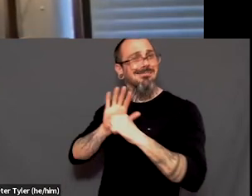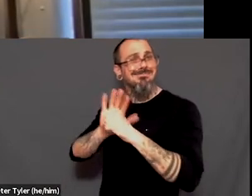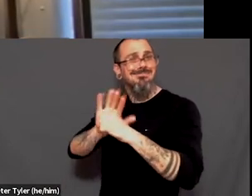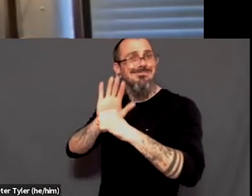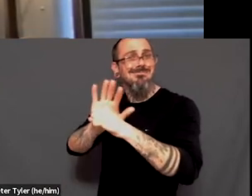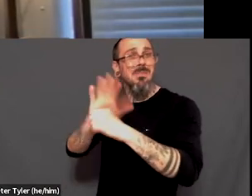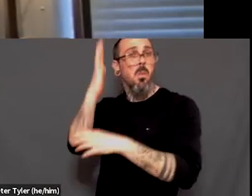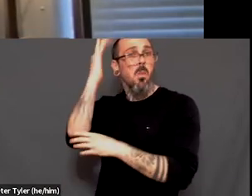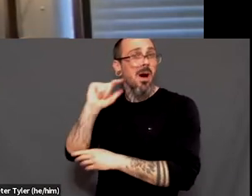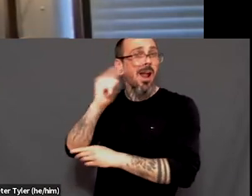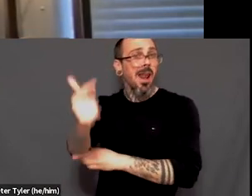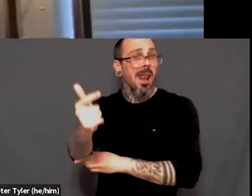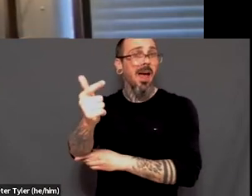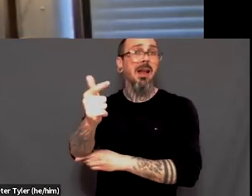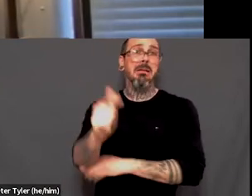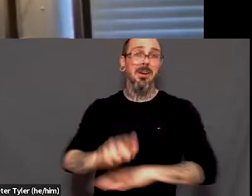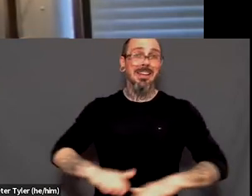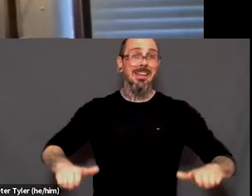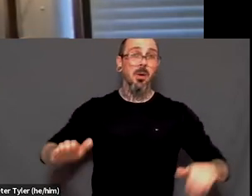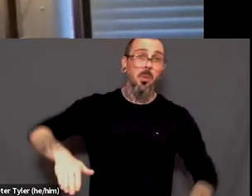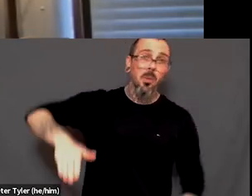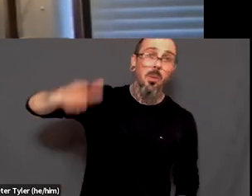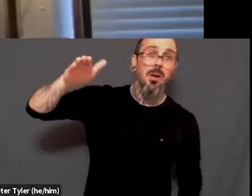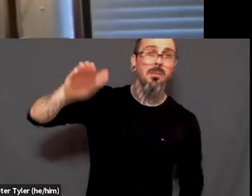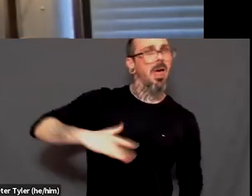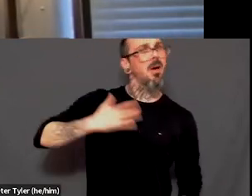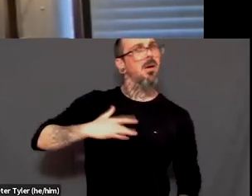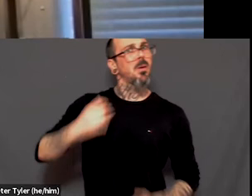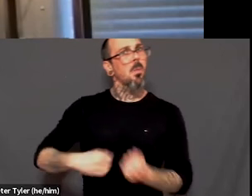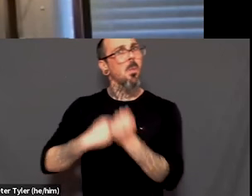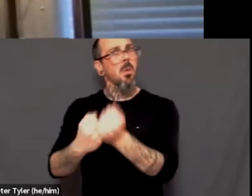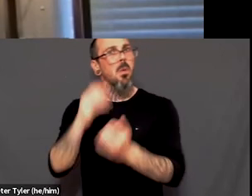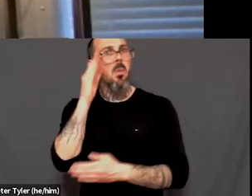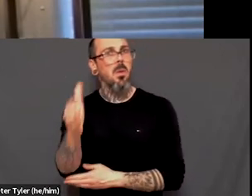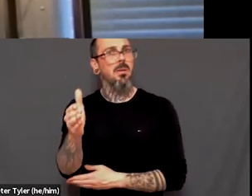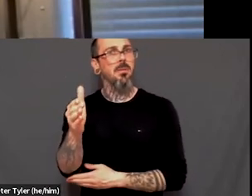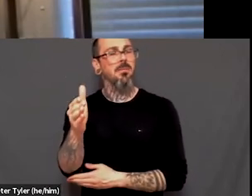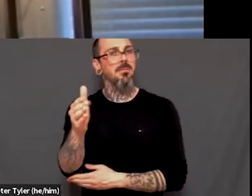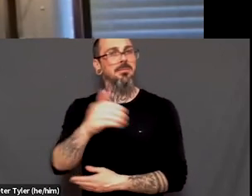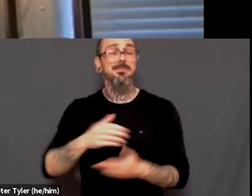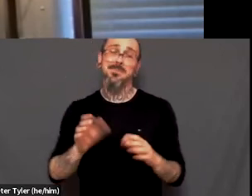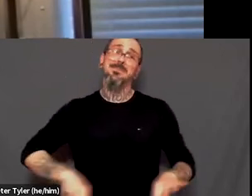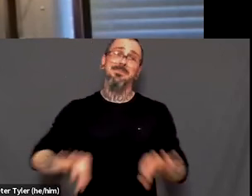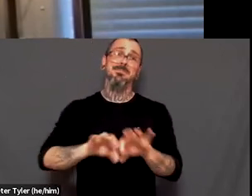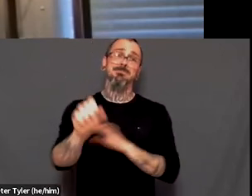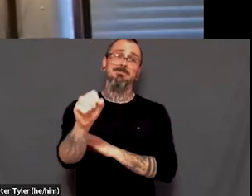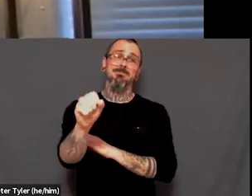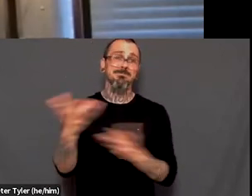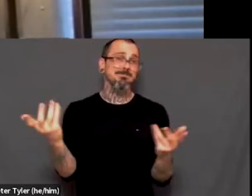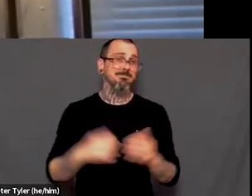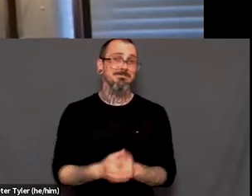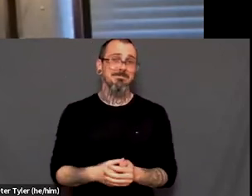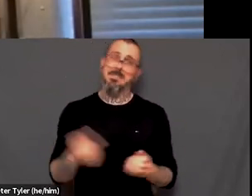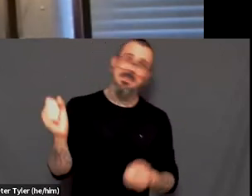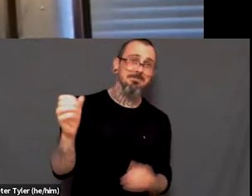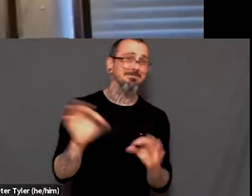to me. And, um, um, yeah, it's really important to, uh, yeah, absolutely.